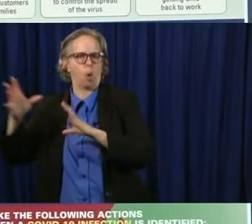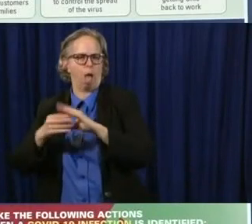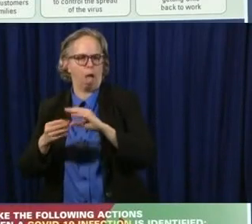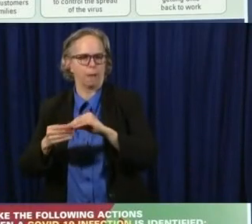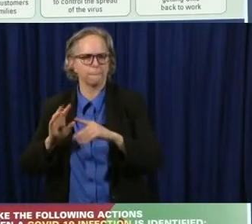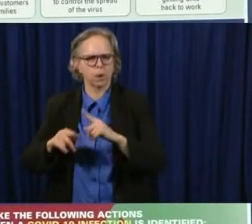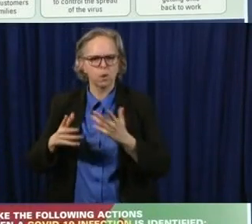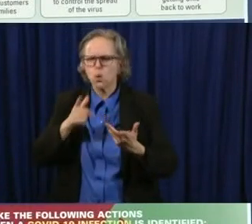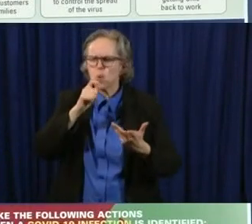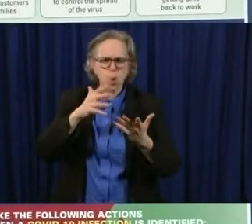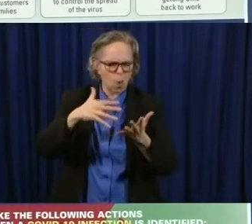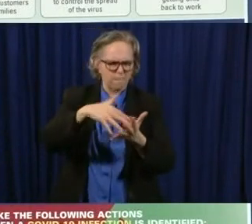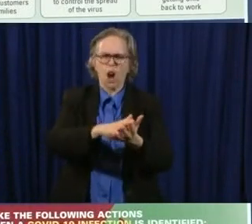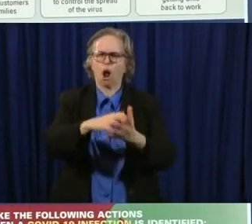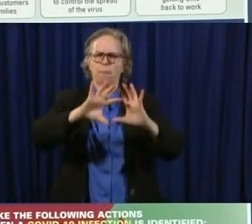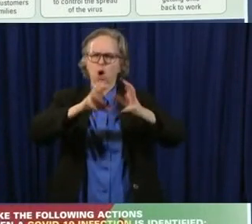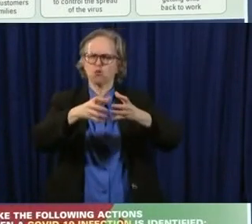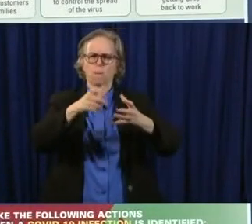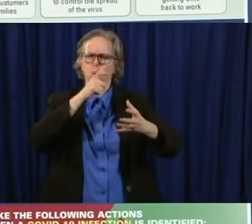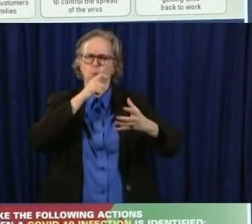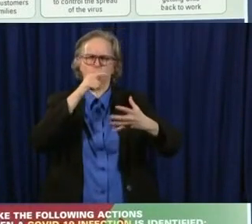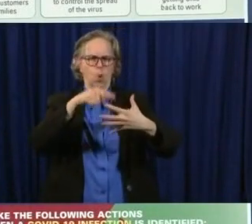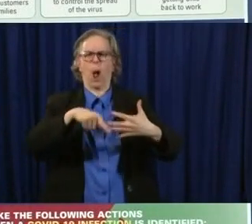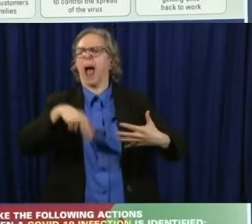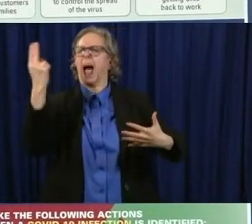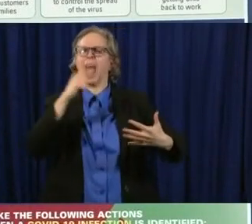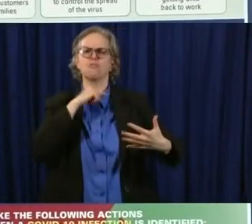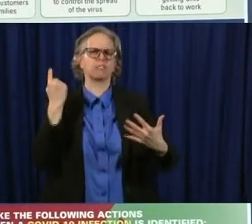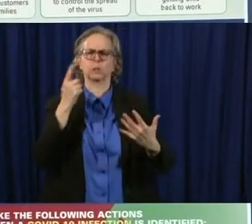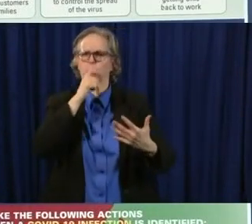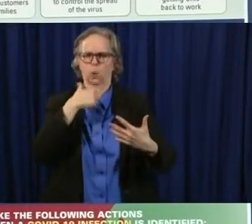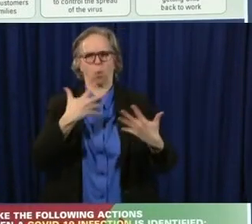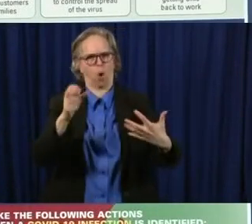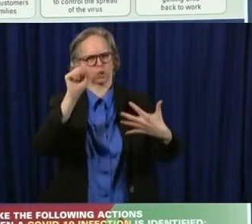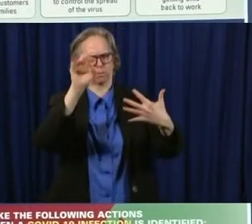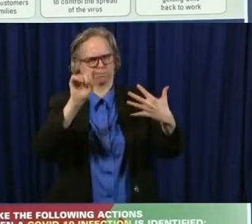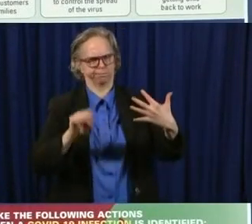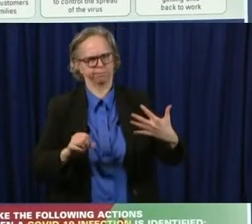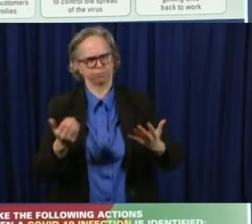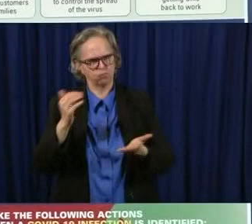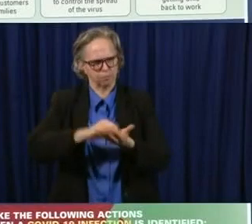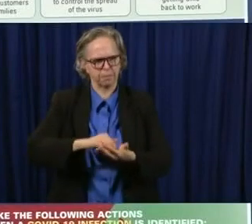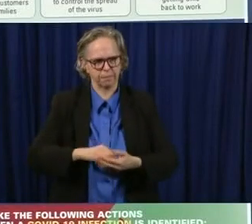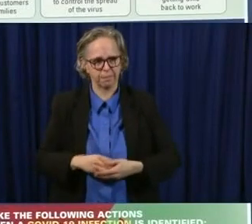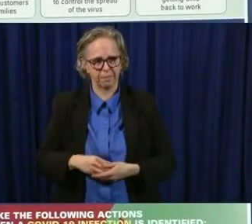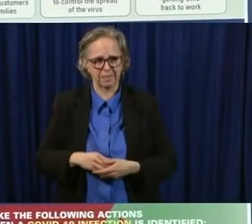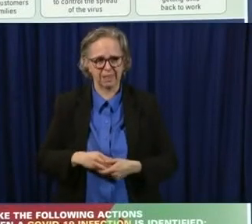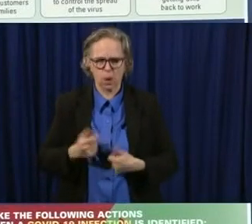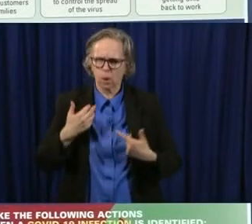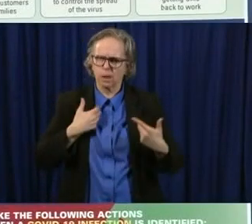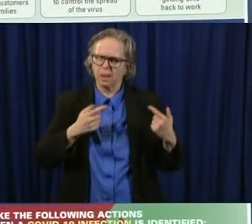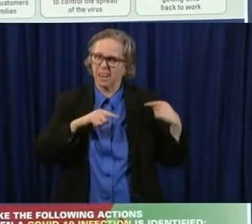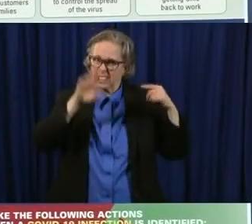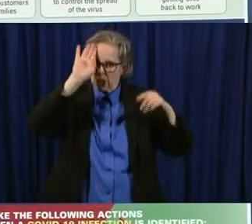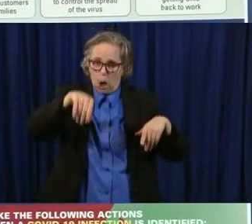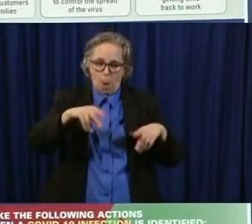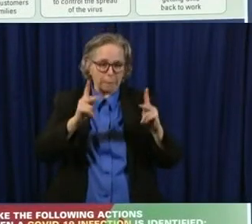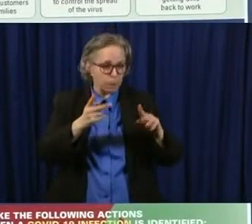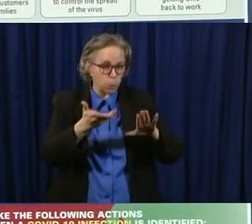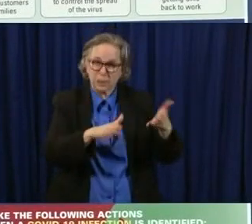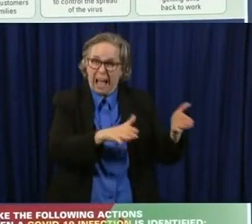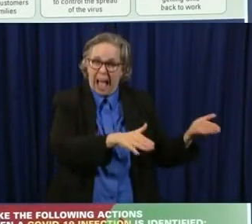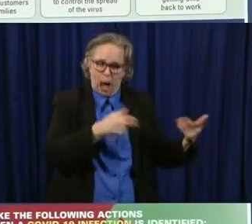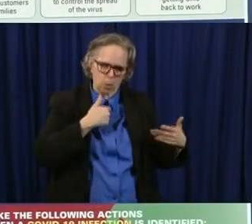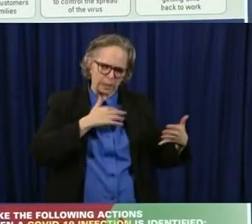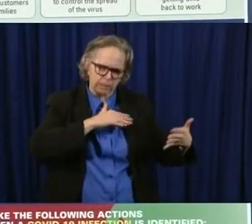vulnerable, um, we have to start off with, if you look at deaths, uh, the deaths have not been nearly as high. They've been much,